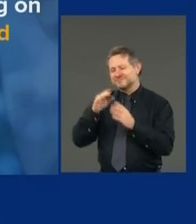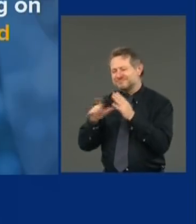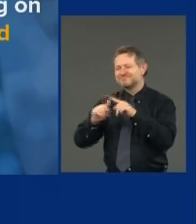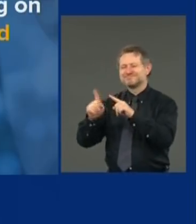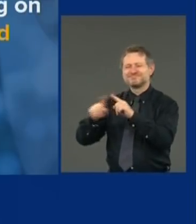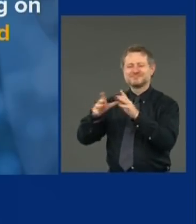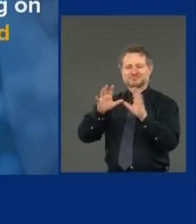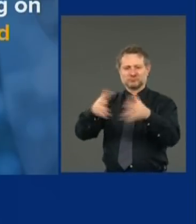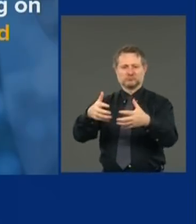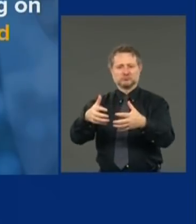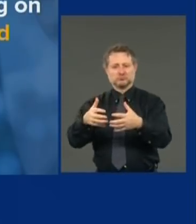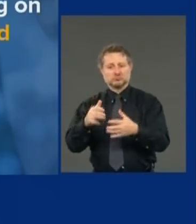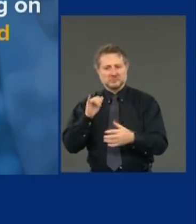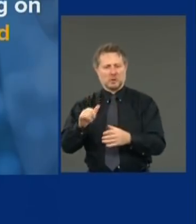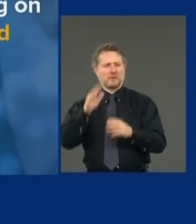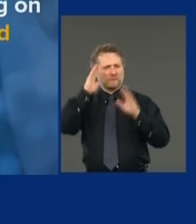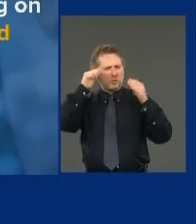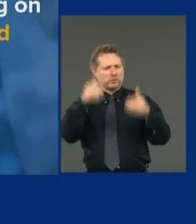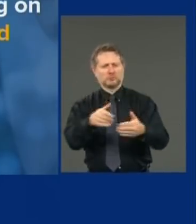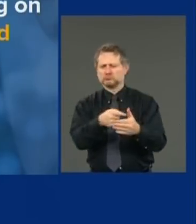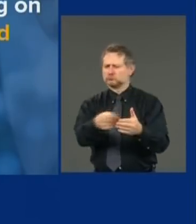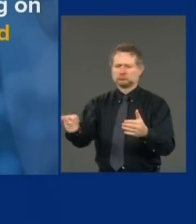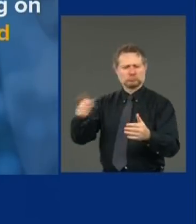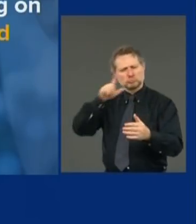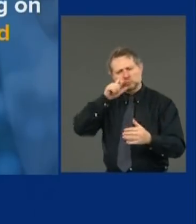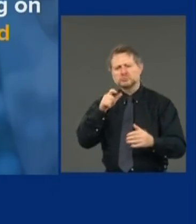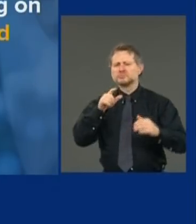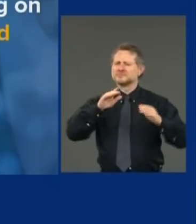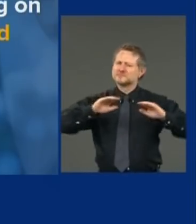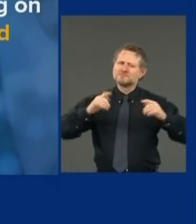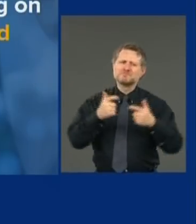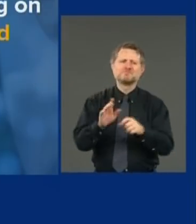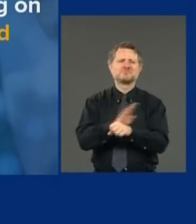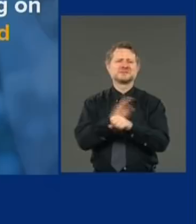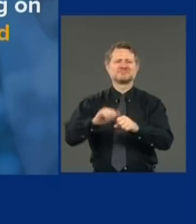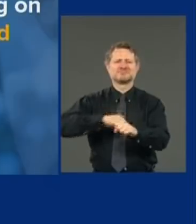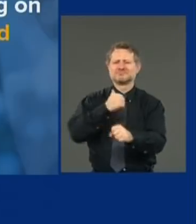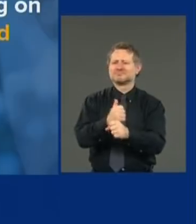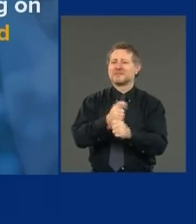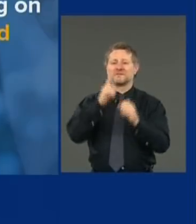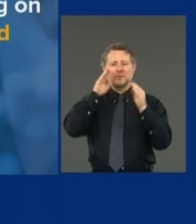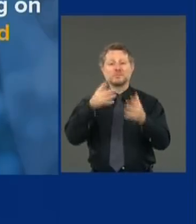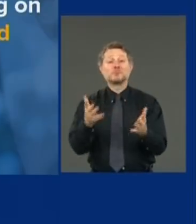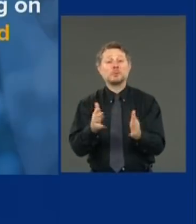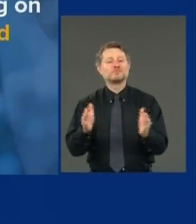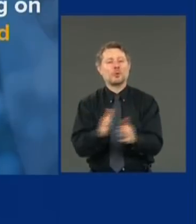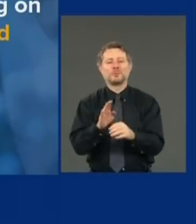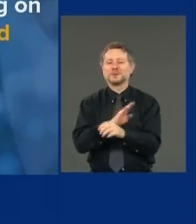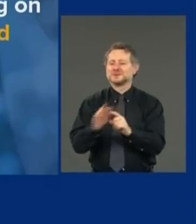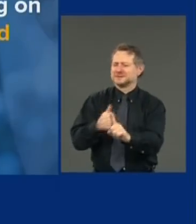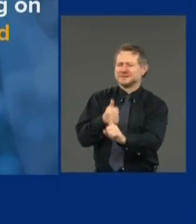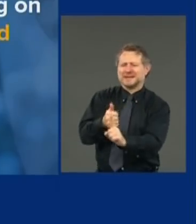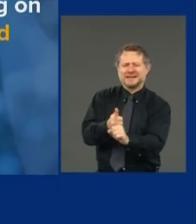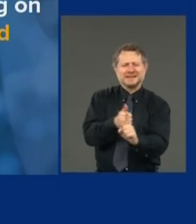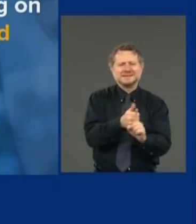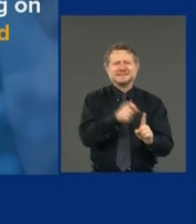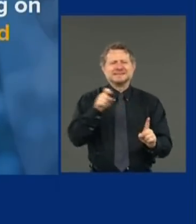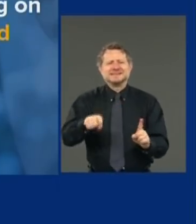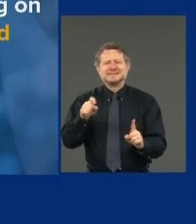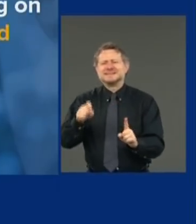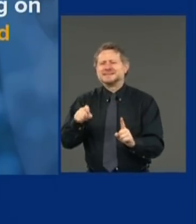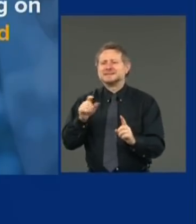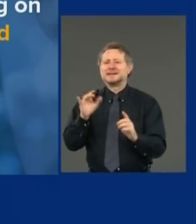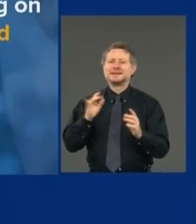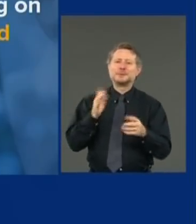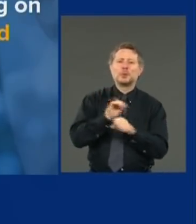focus on really small business. You know, the federal definition of small business has what many could consider large